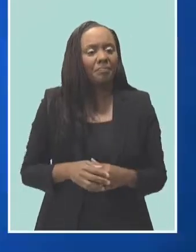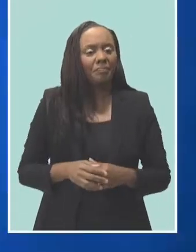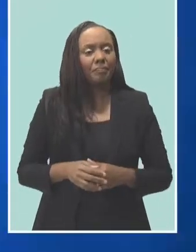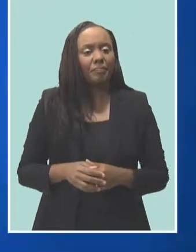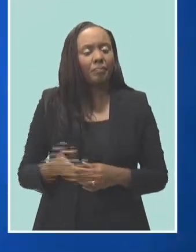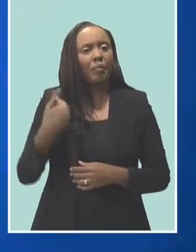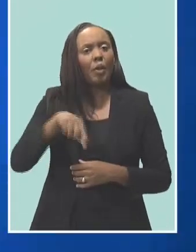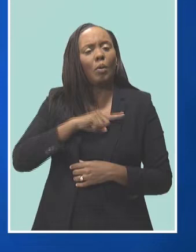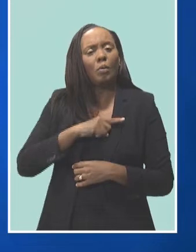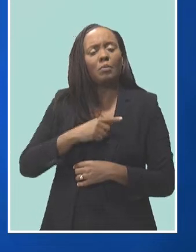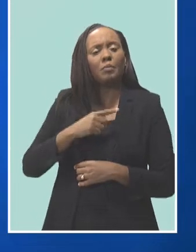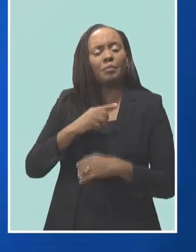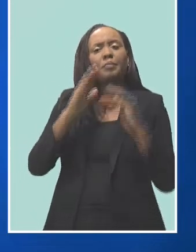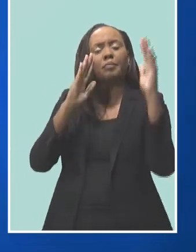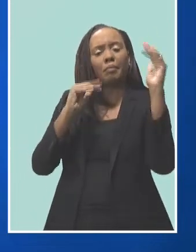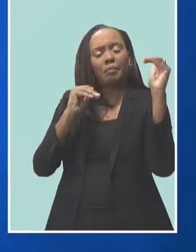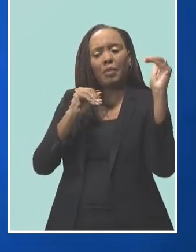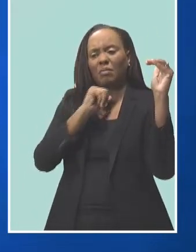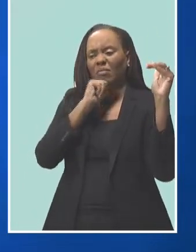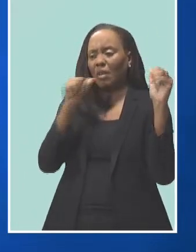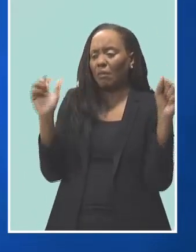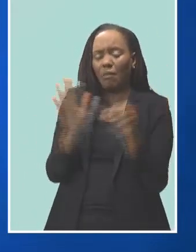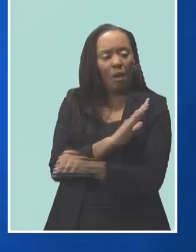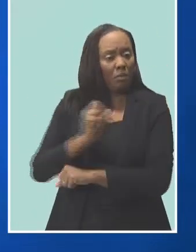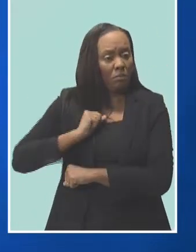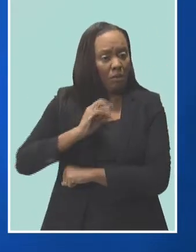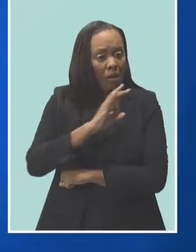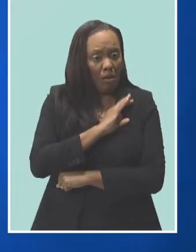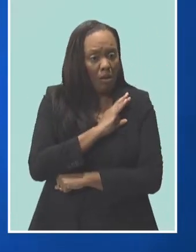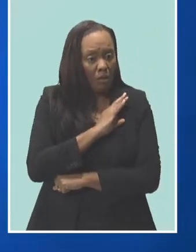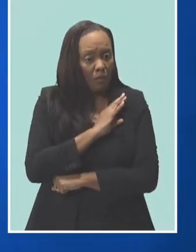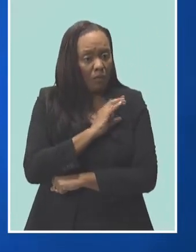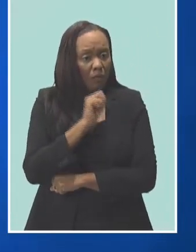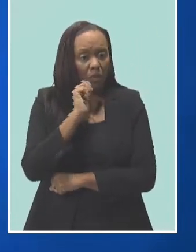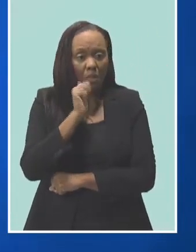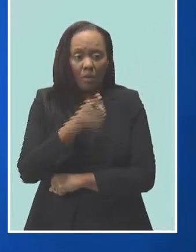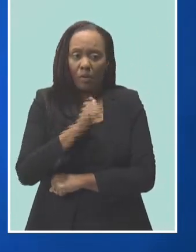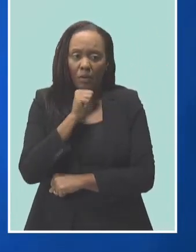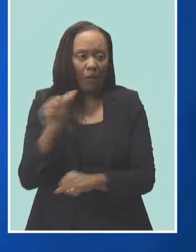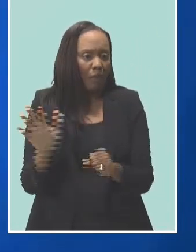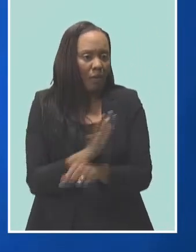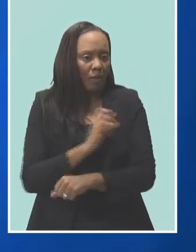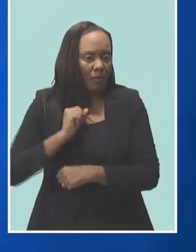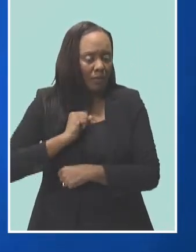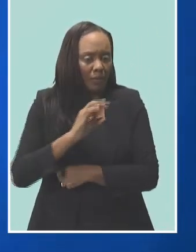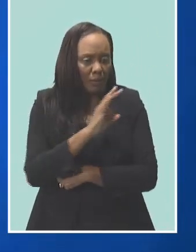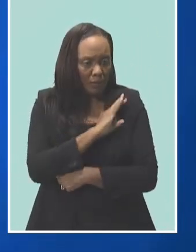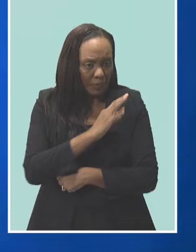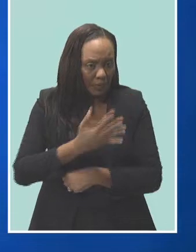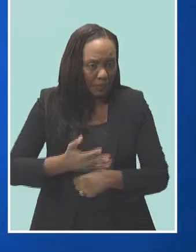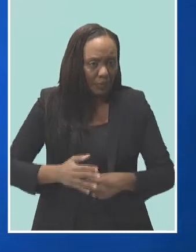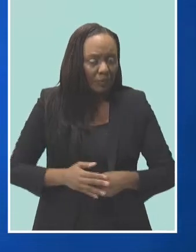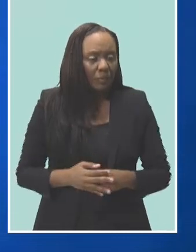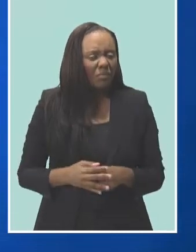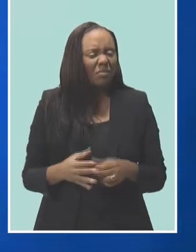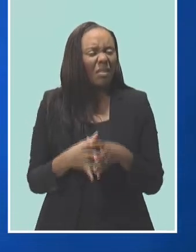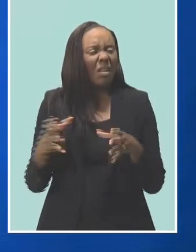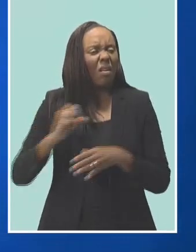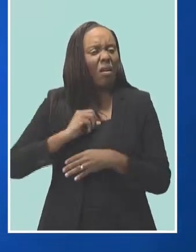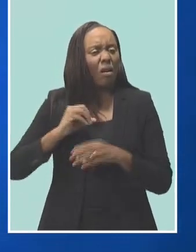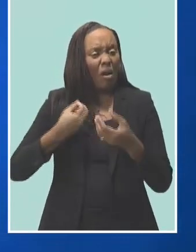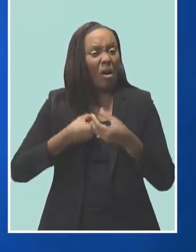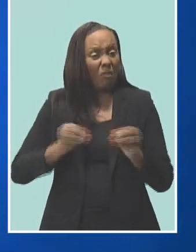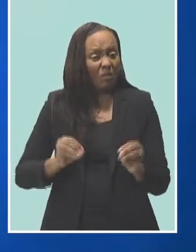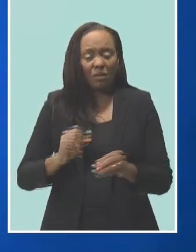expect that there will not be a full staffing in many businesses, and in the offices especially, and you will see